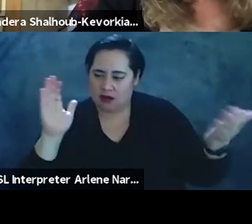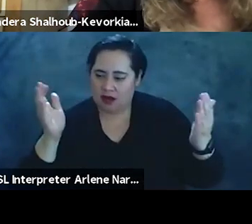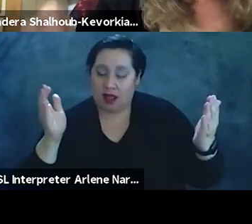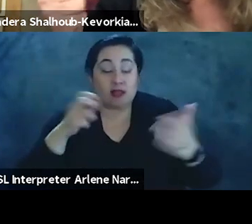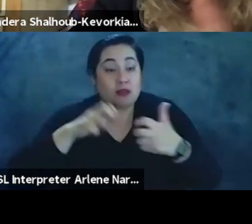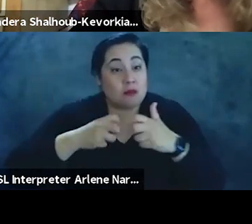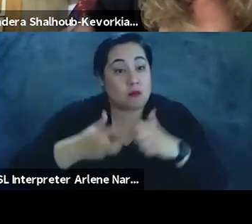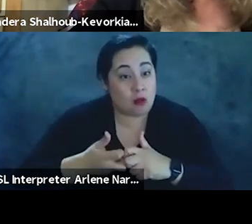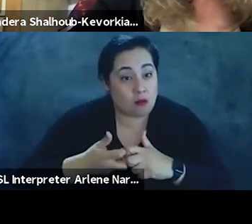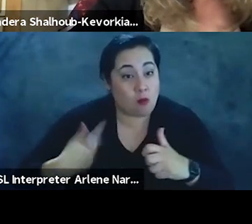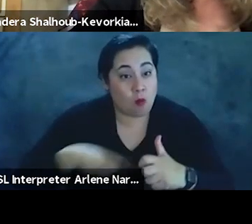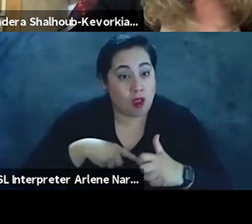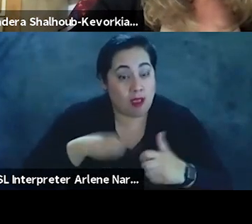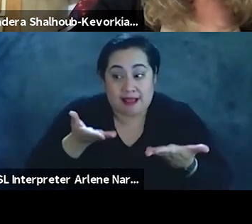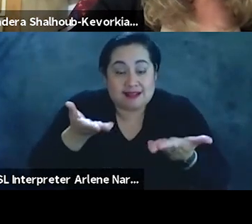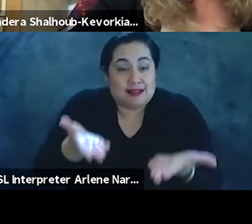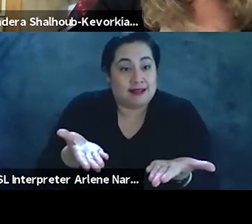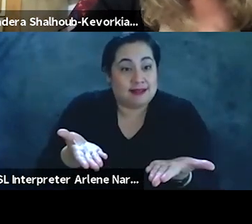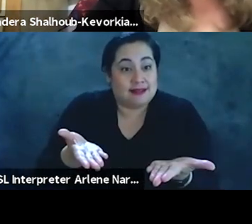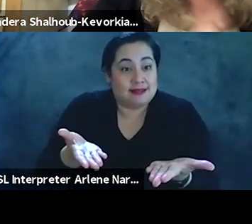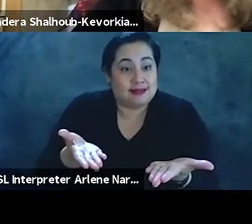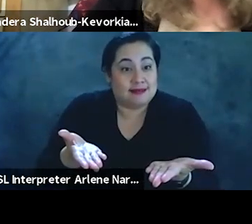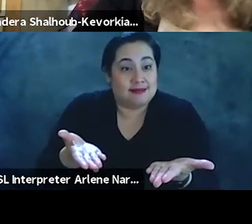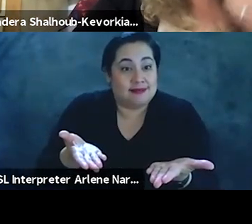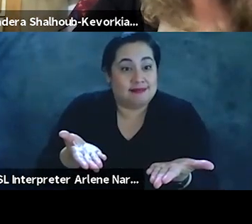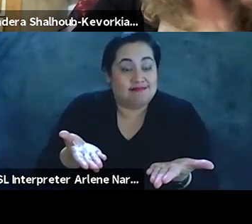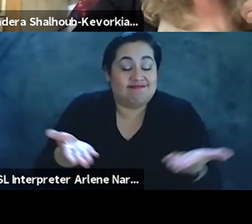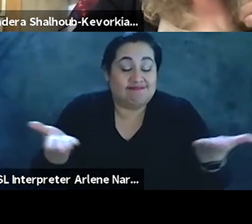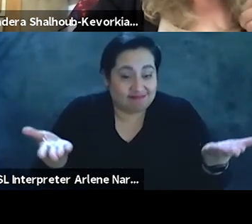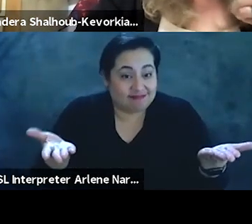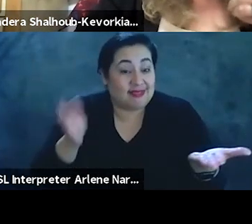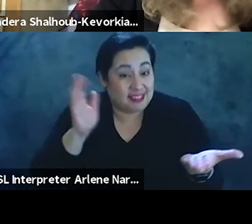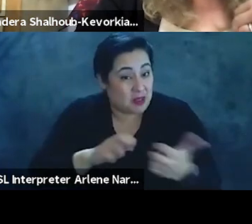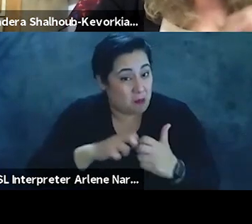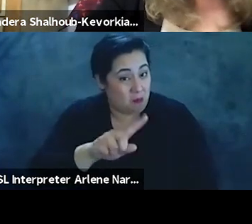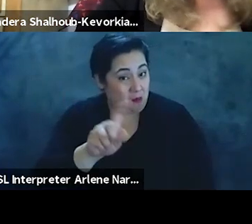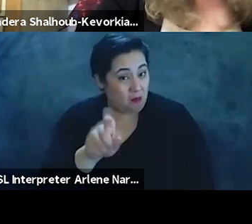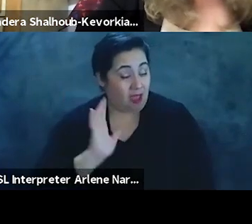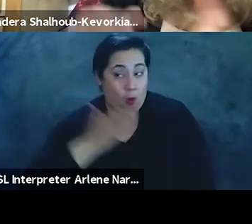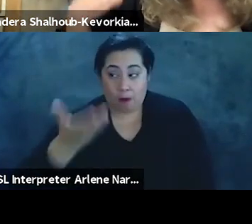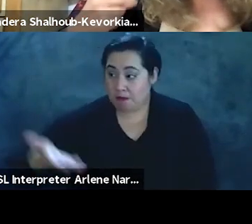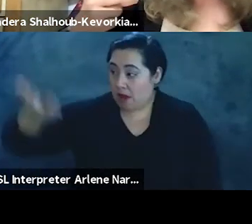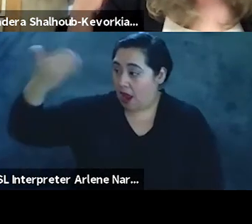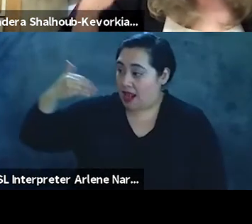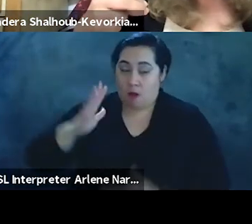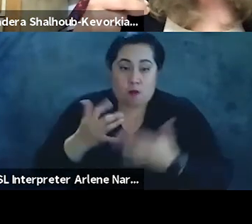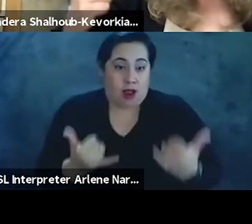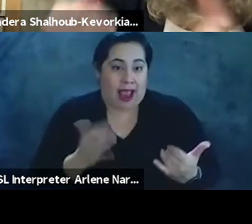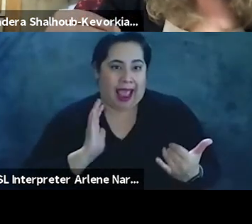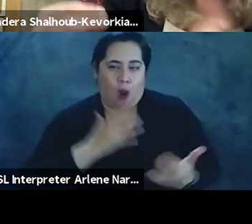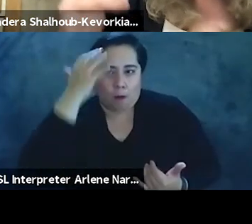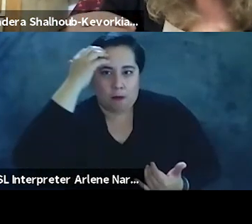that we exist is the problem that our past and present, our memory and